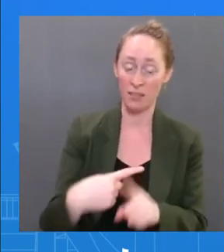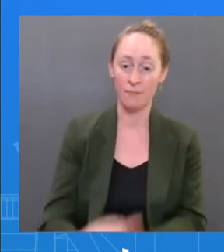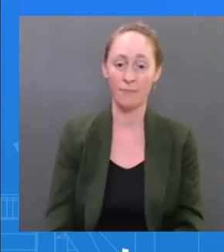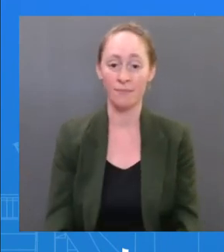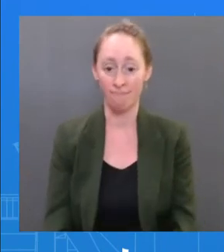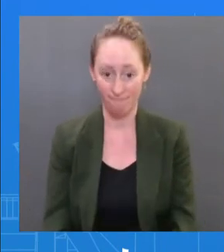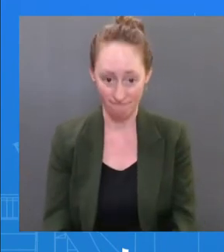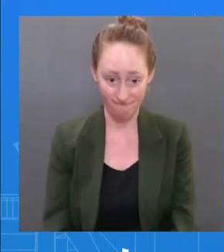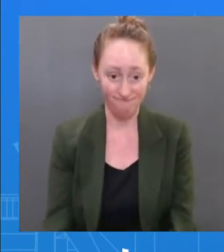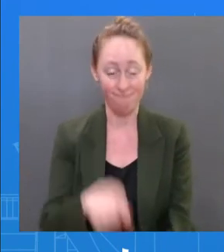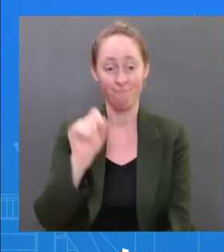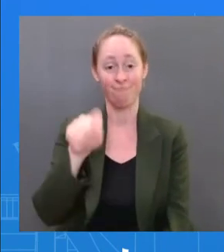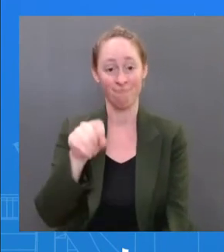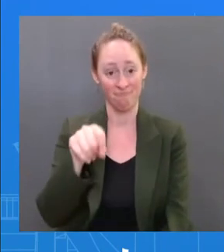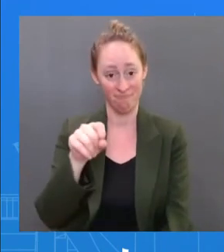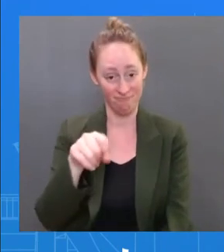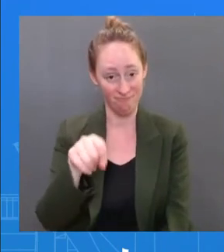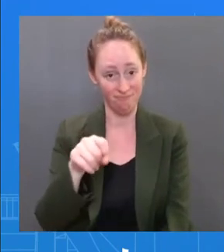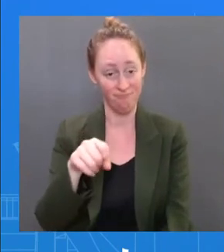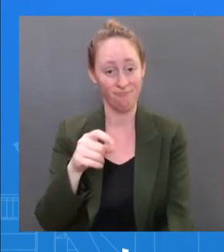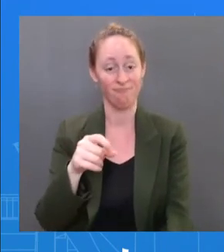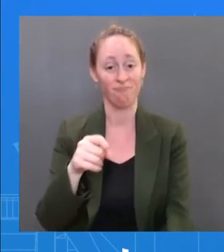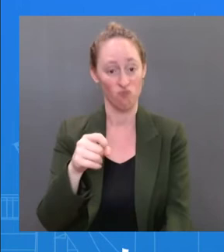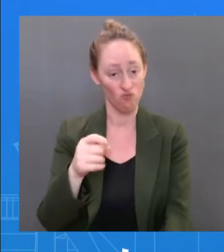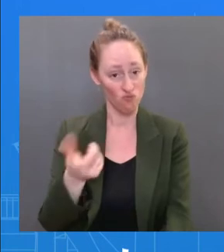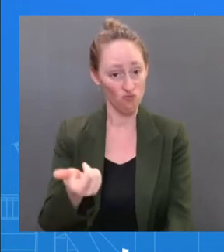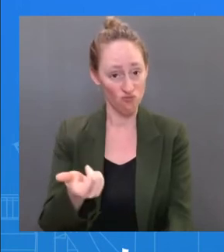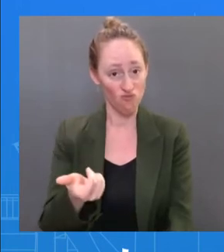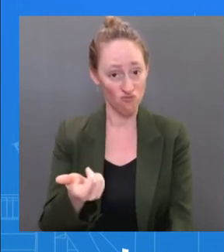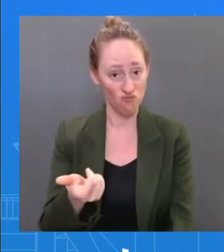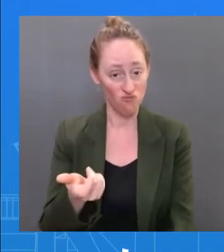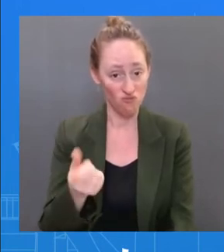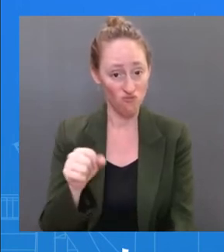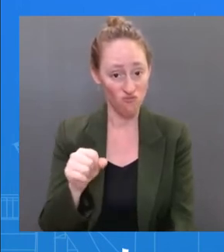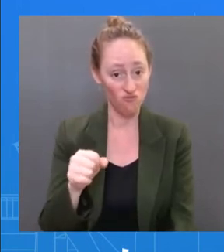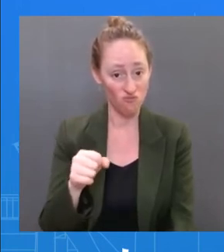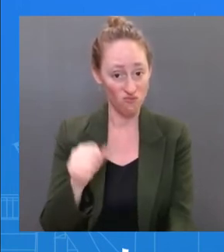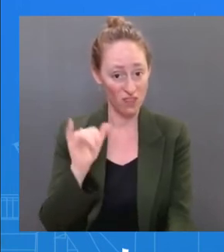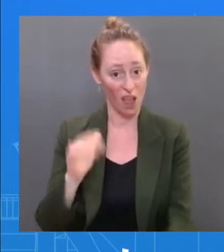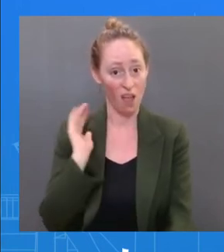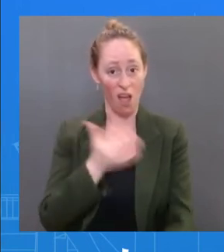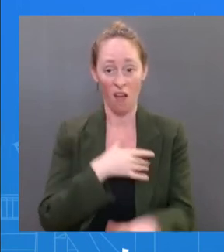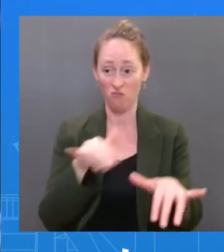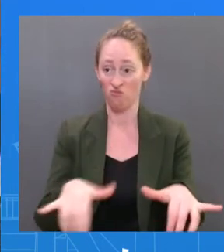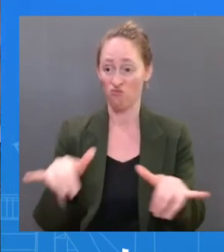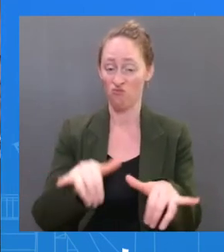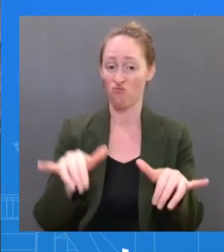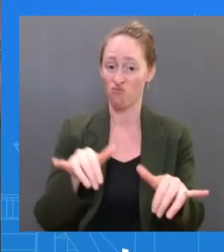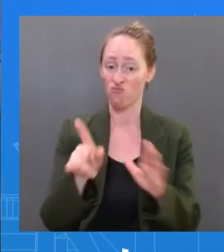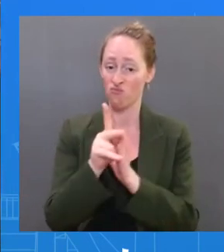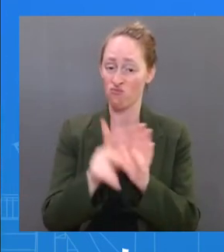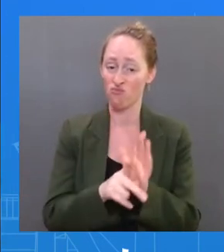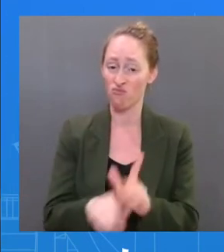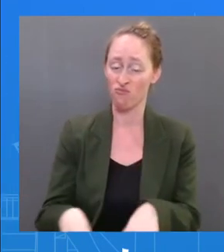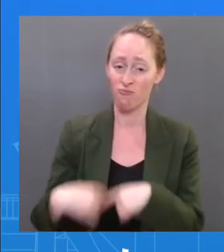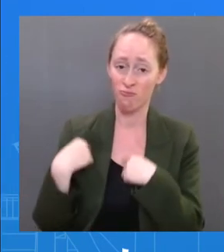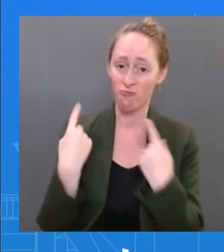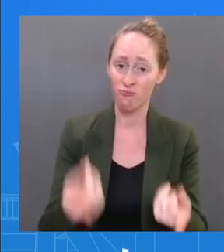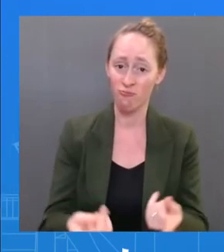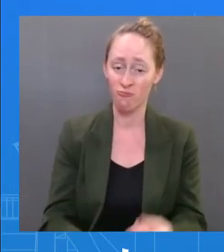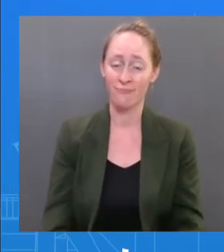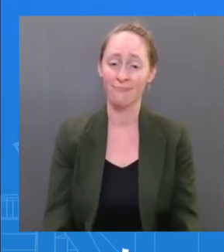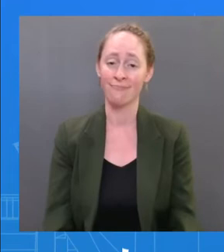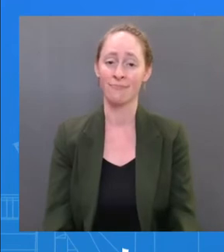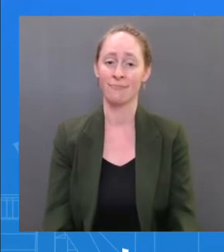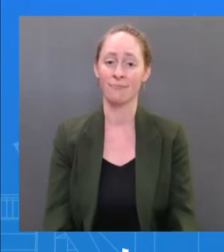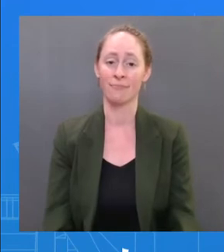been committed to doing since the last July, which is about a year ago. Okay, we're going to go continue. Go ahead. The Press. The message that some people are going to take from this is